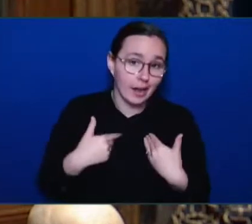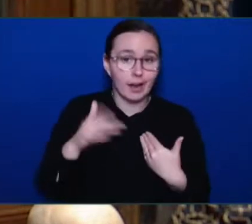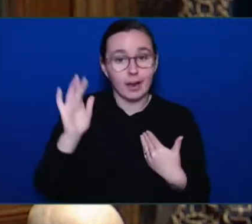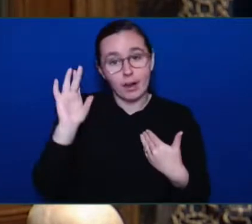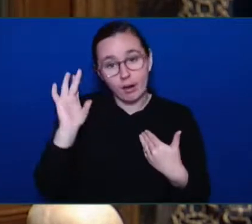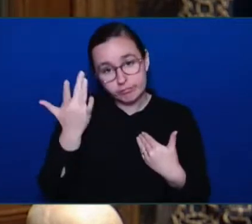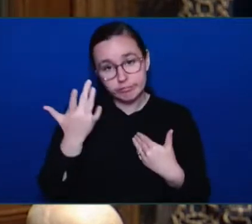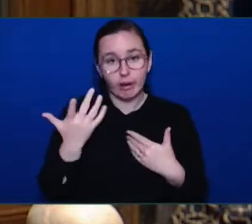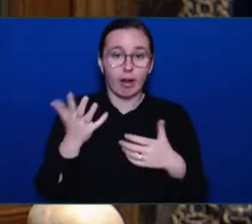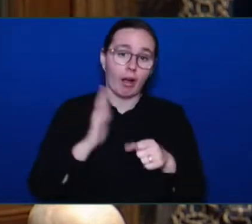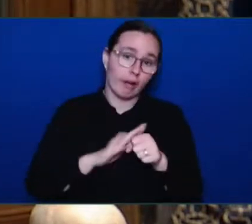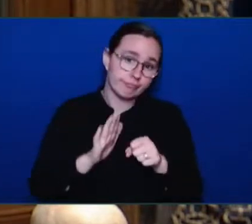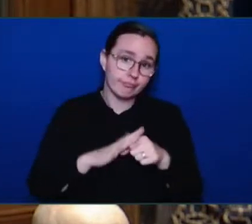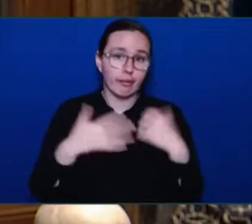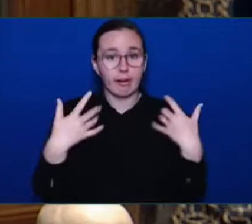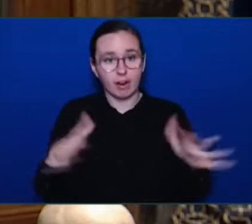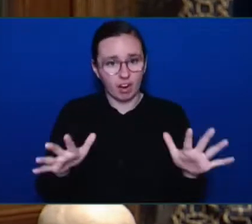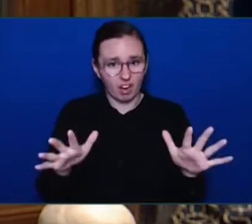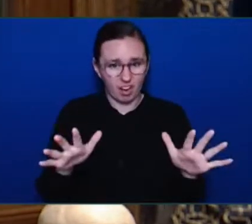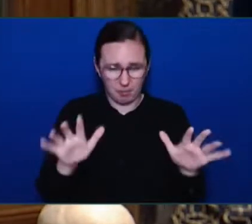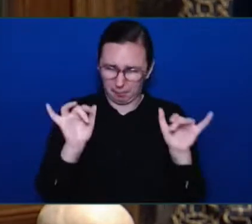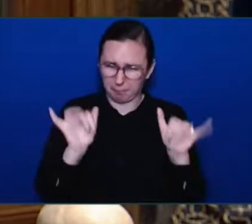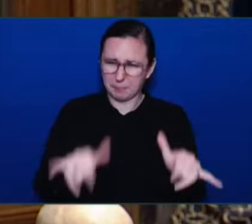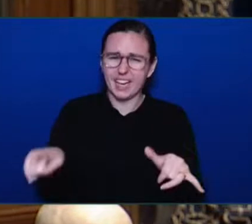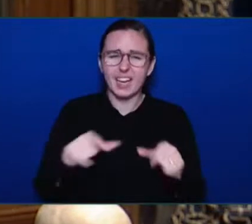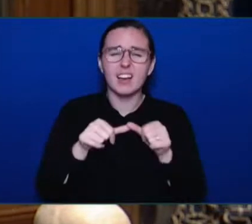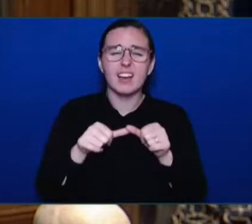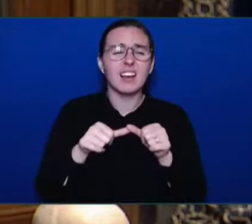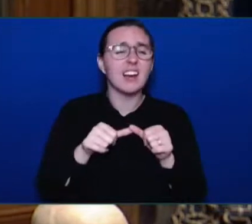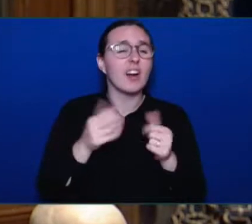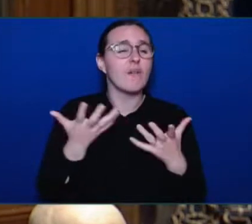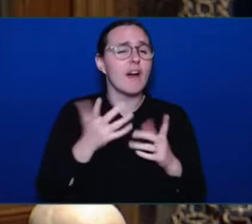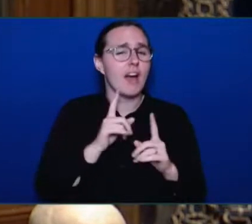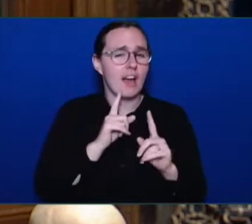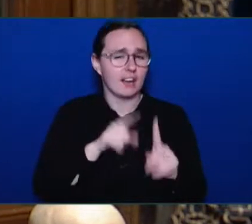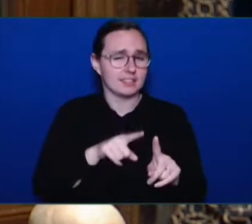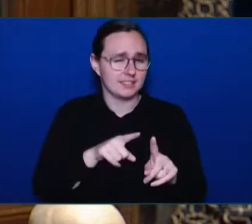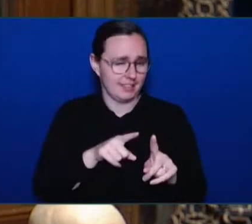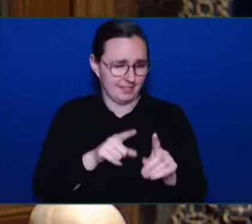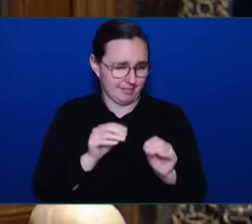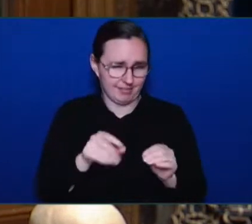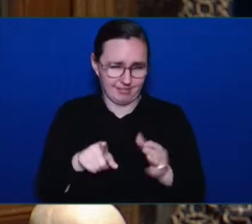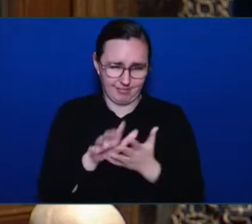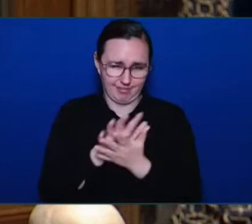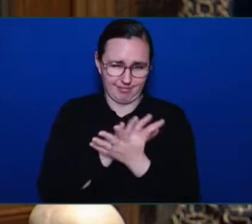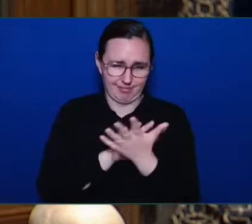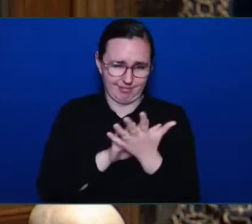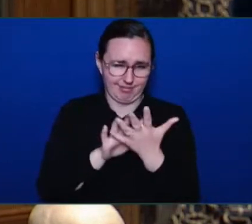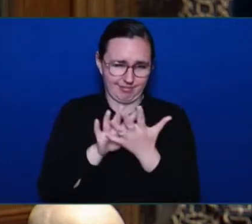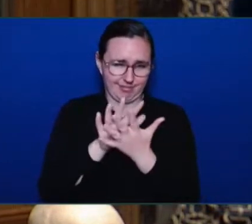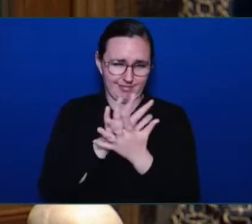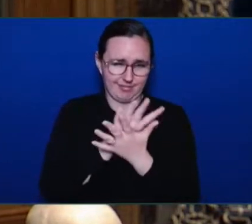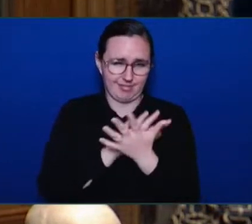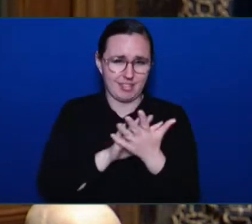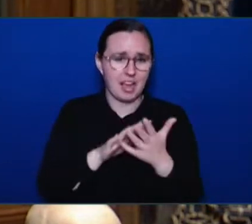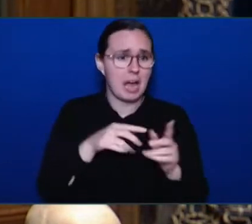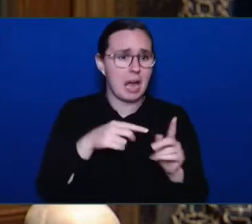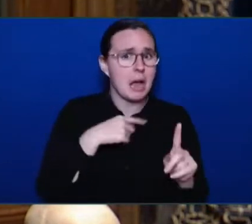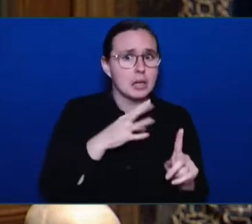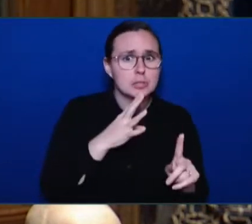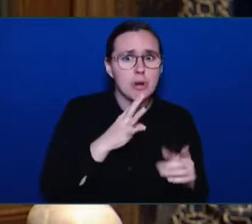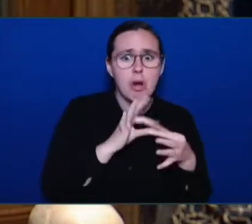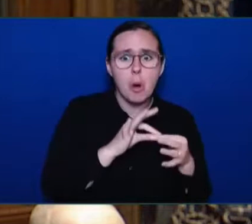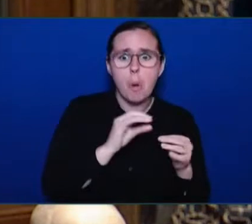whether LNG Canada will be expanding into Phase 2, which would be entirely contrary